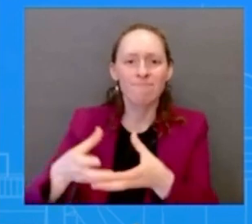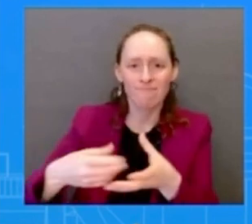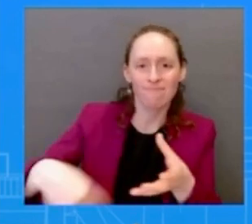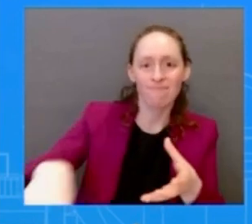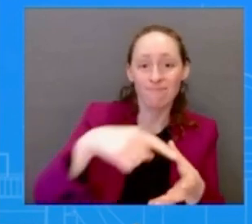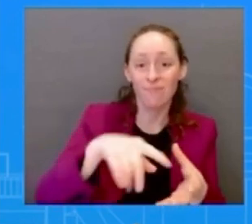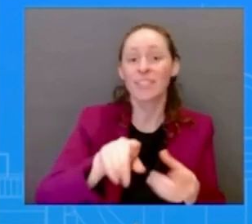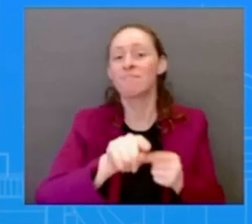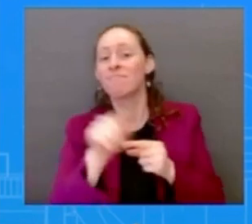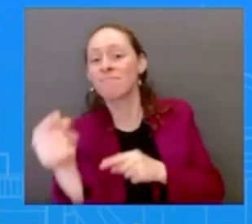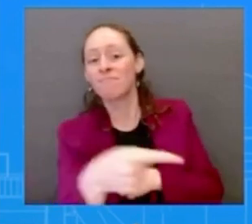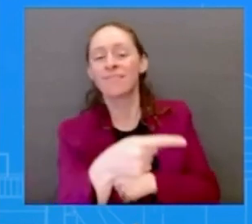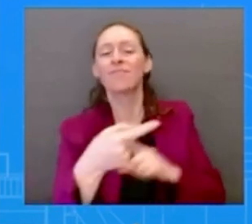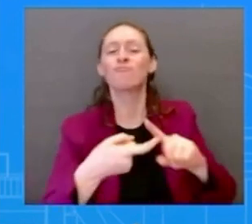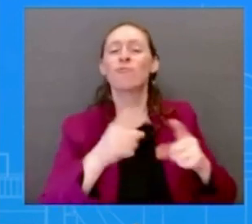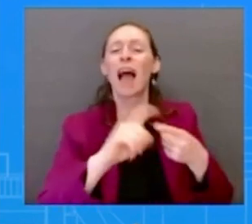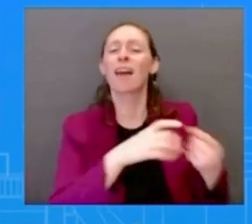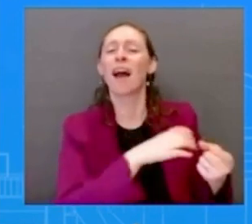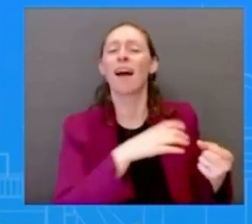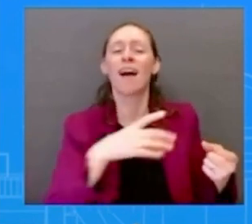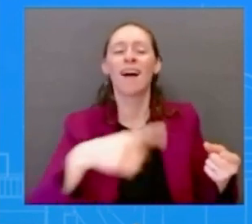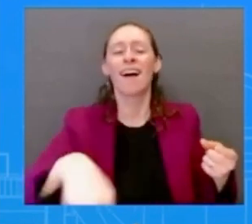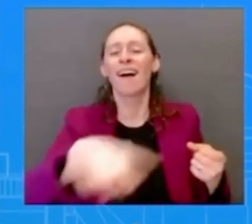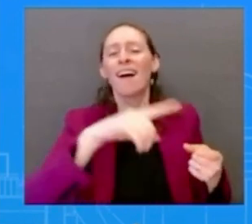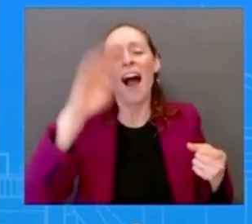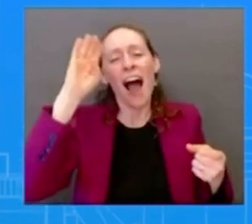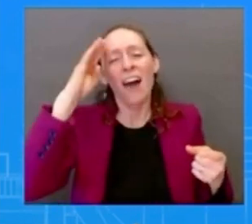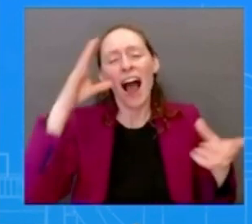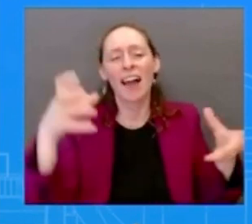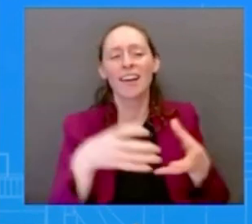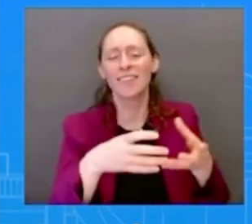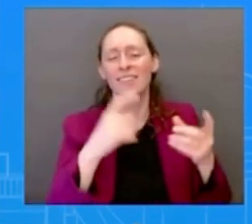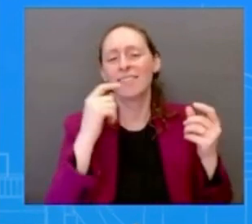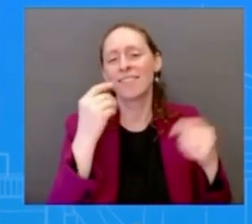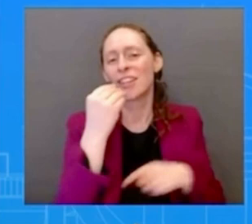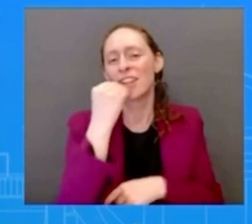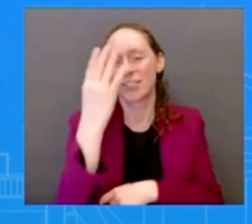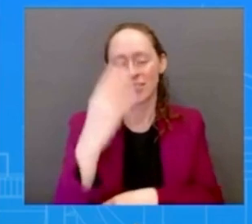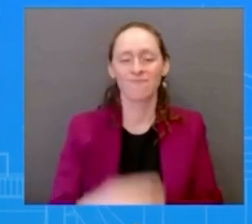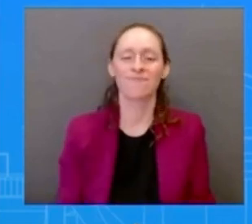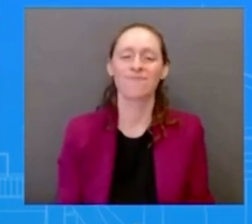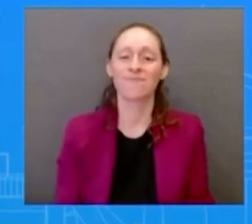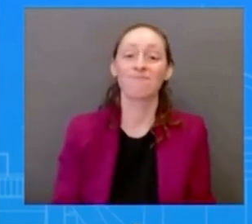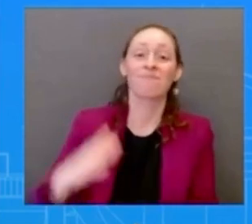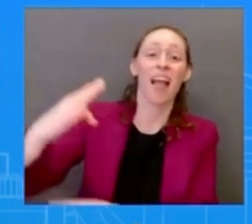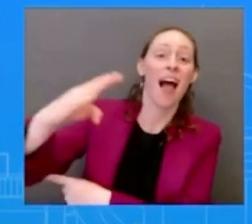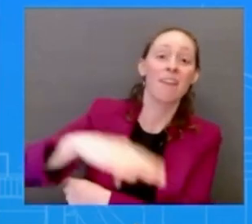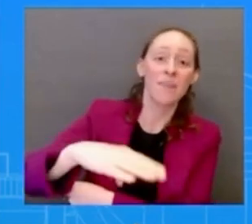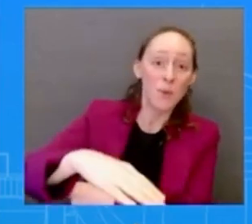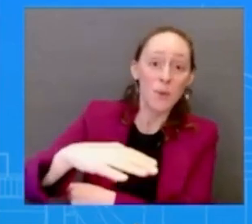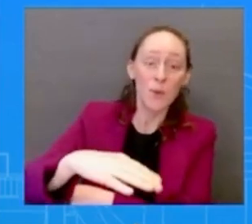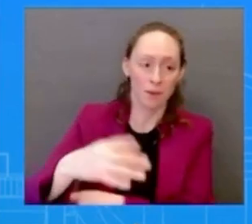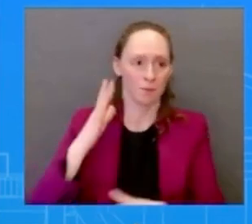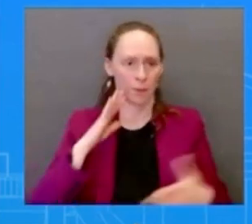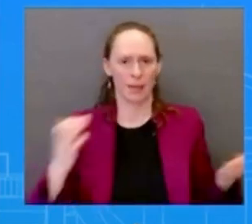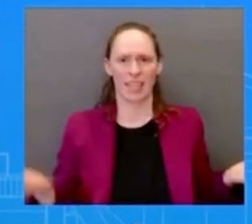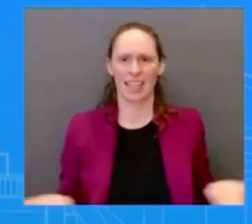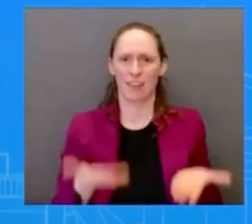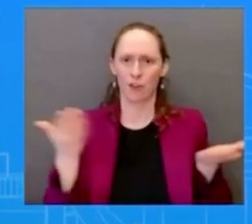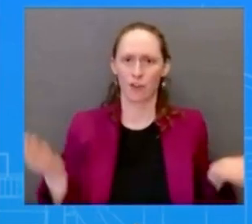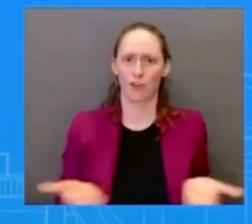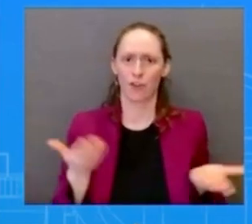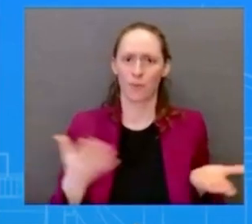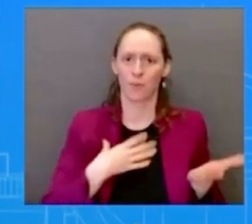in the evening the President and Taoiseach will return to the White House for the St. Patrick's Day shamrock presentation ceremony and reception